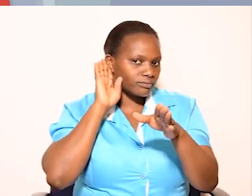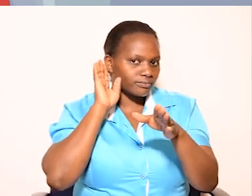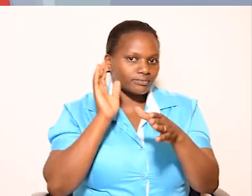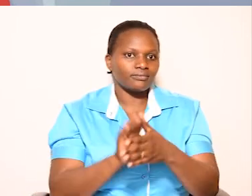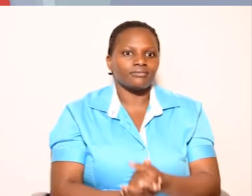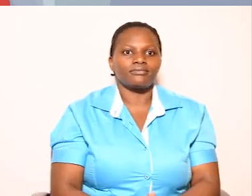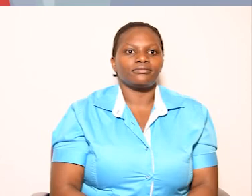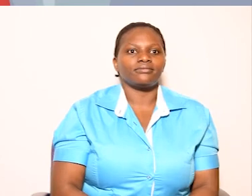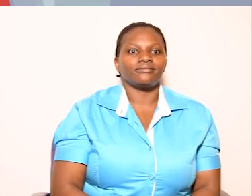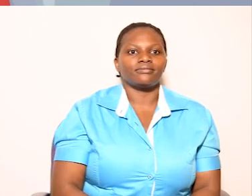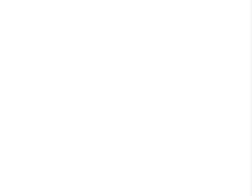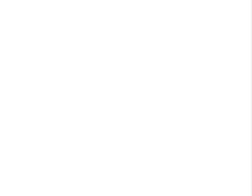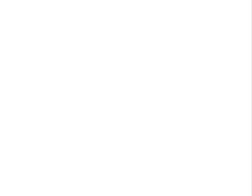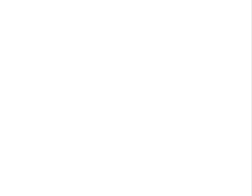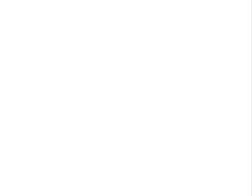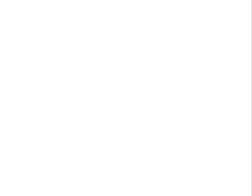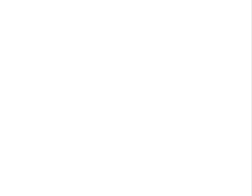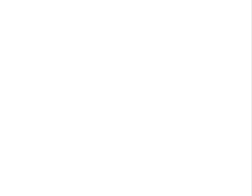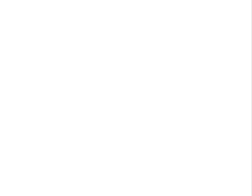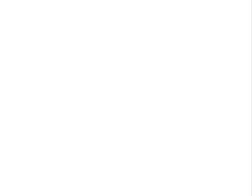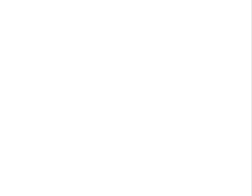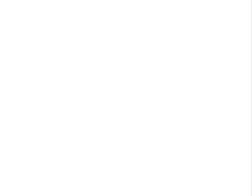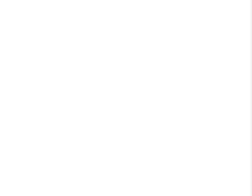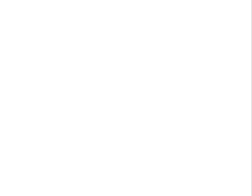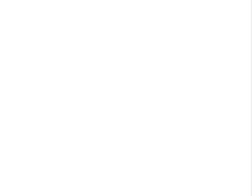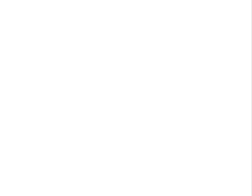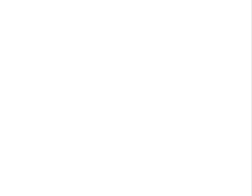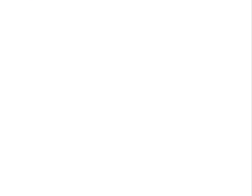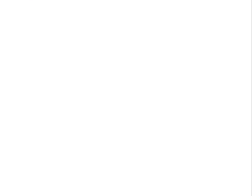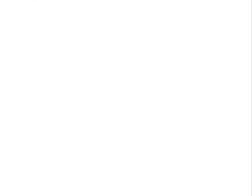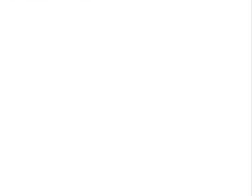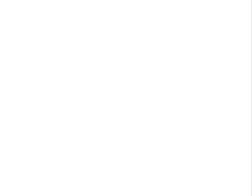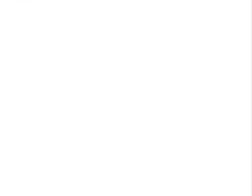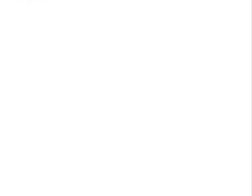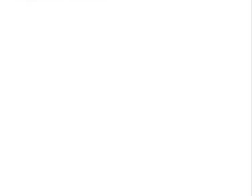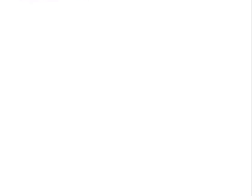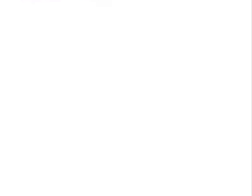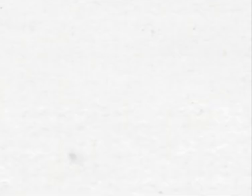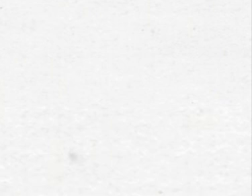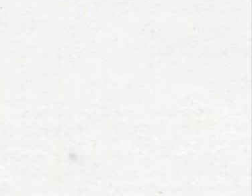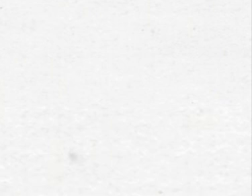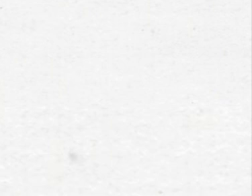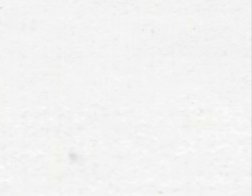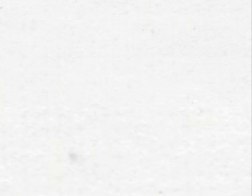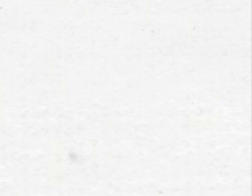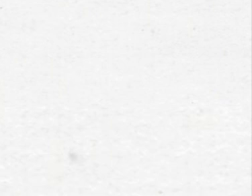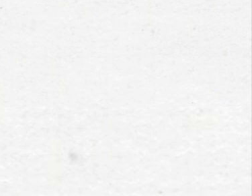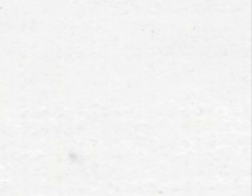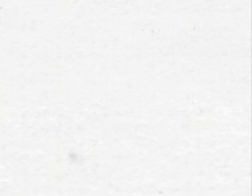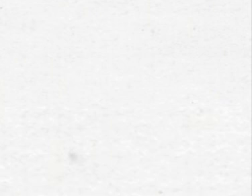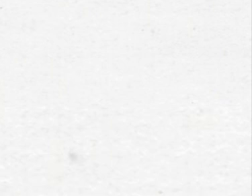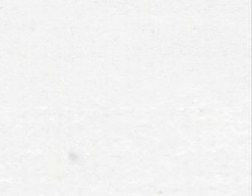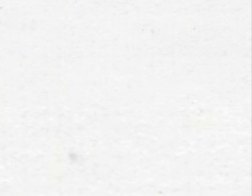more to come. Remember August 8th, Wewe Ndiokusema. Your